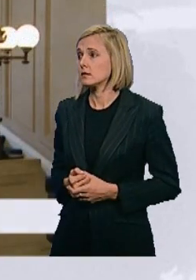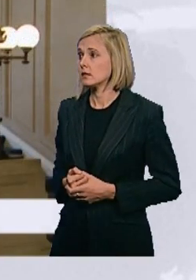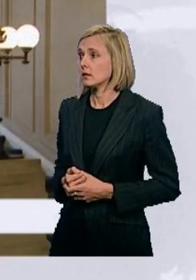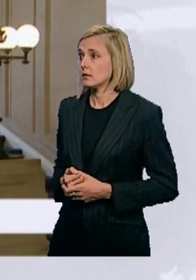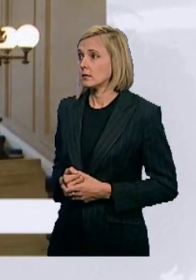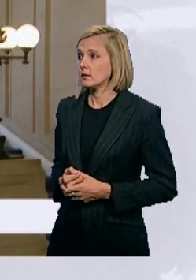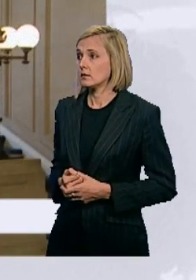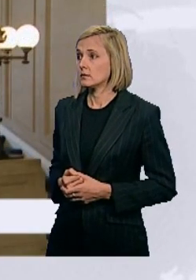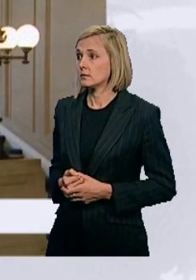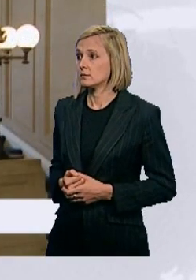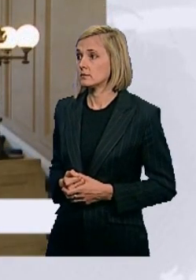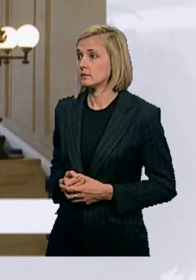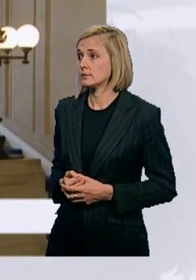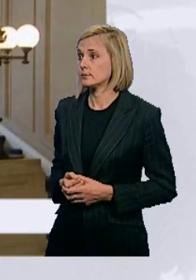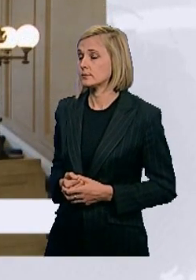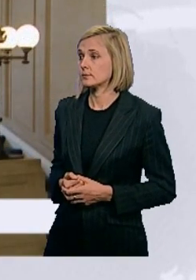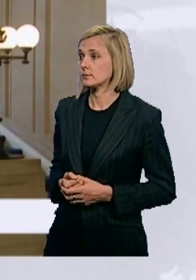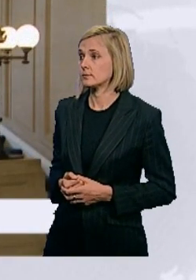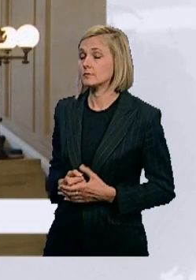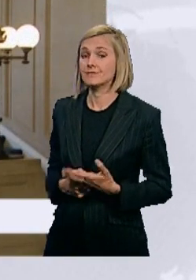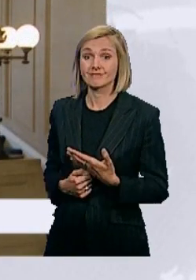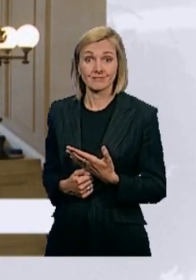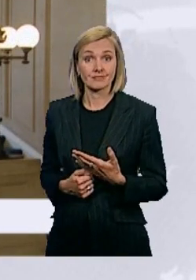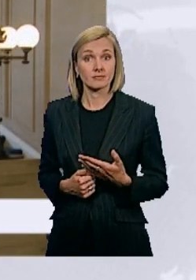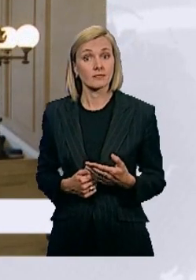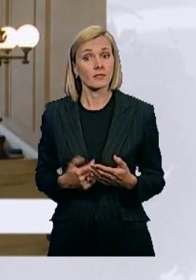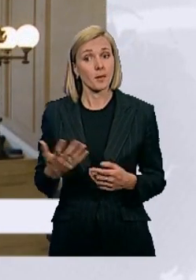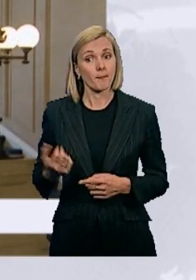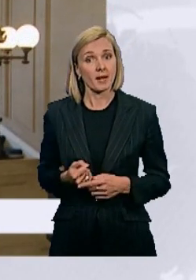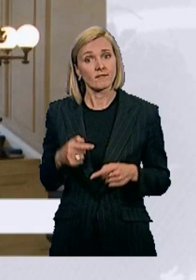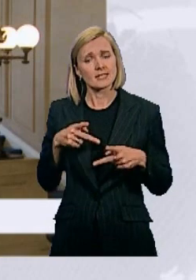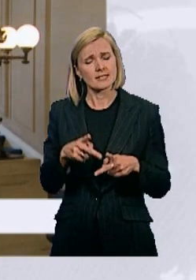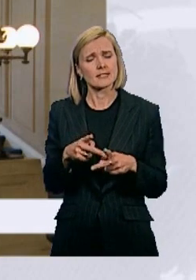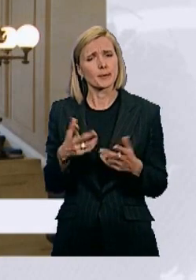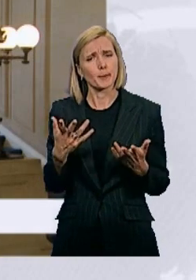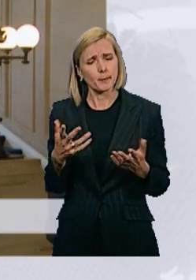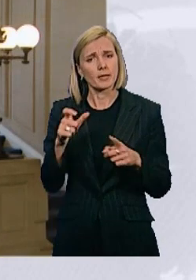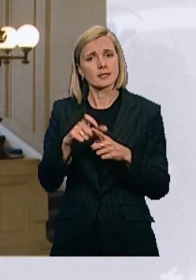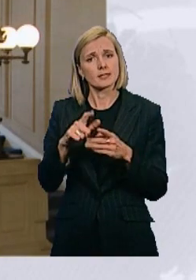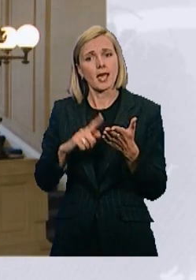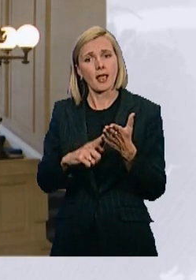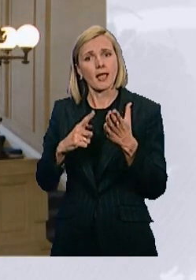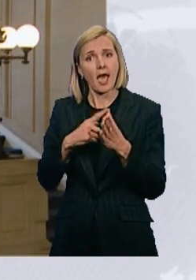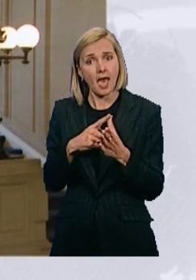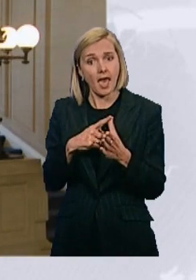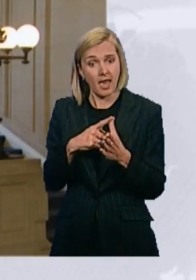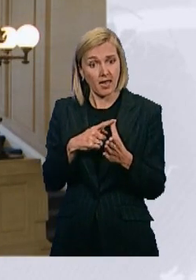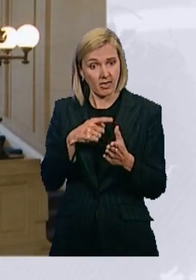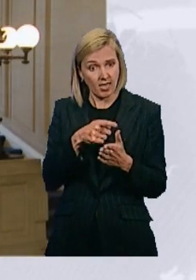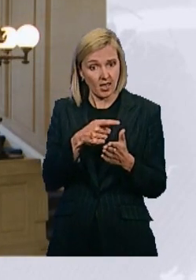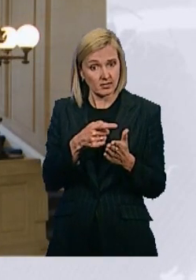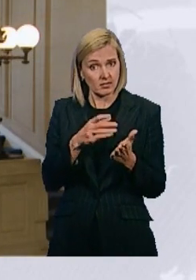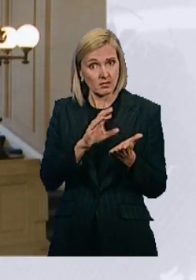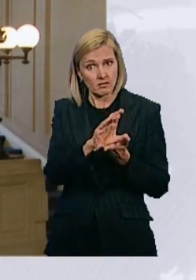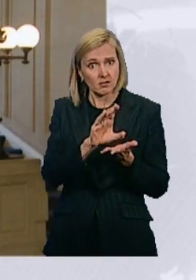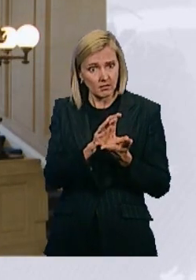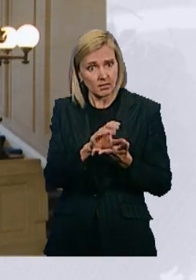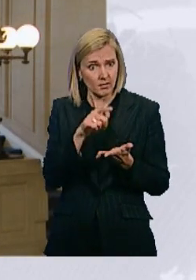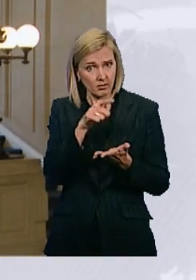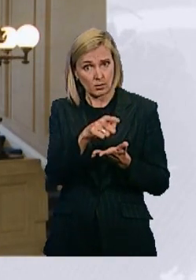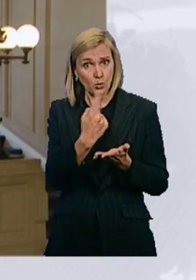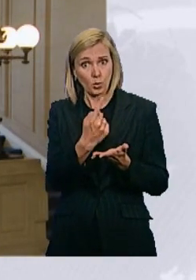can't be right that we have a benefit system where under DLA more people who are either alcoholics or drug addicts